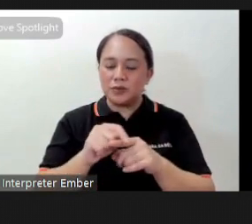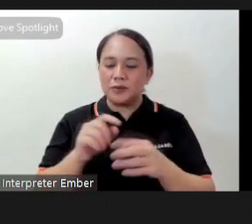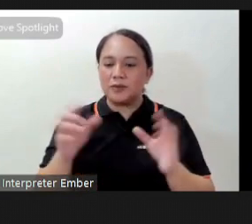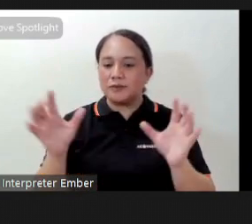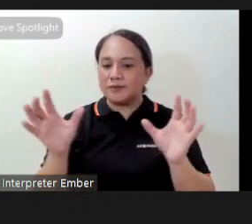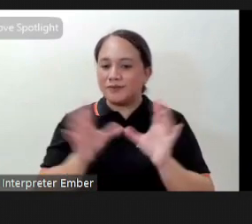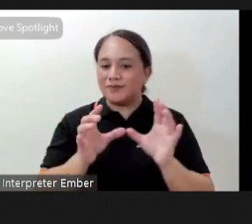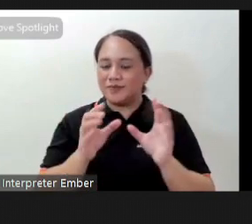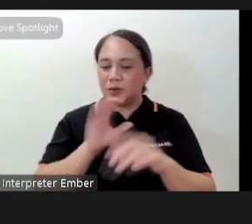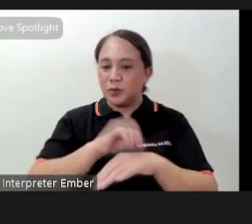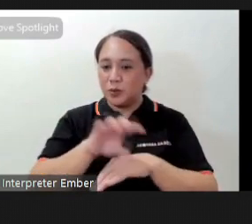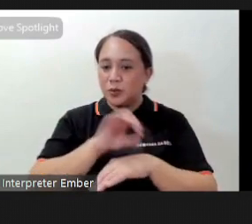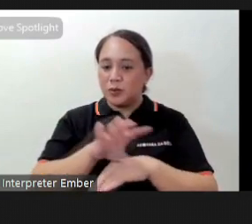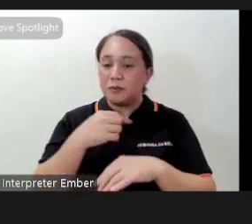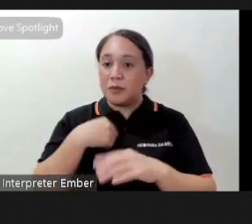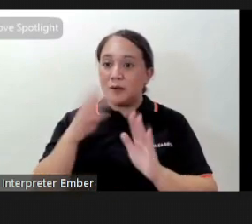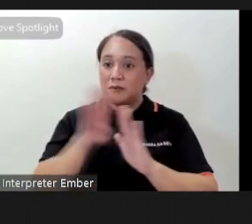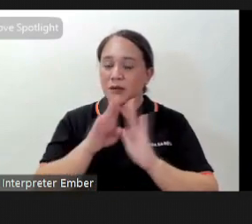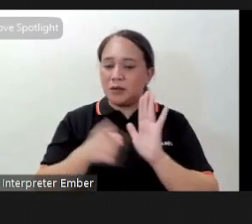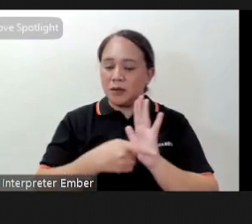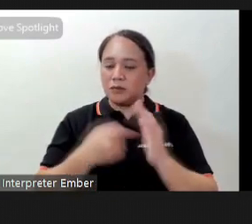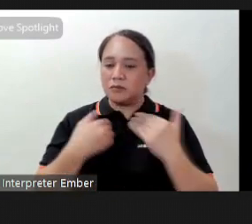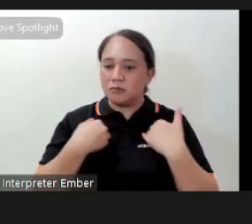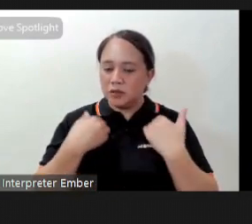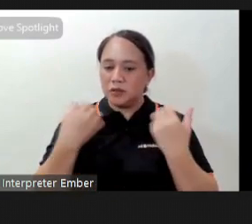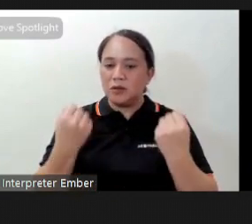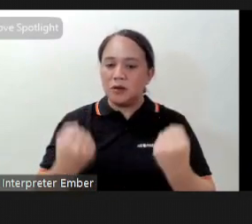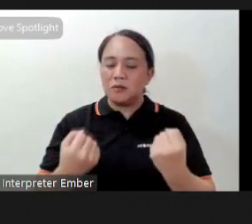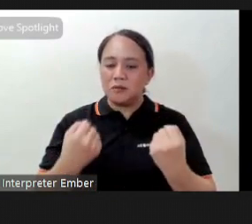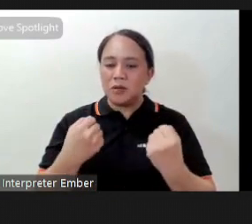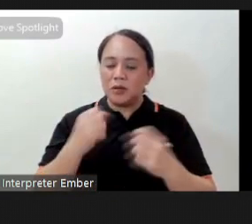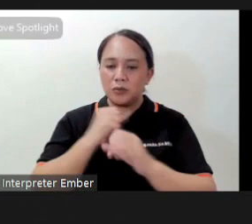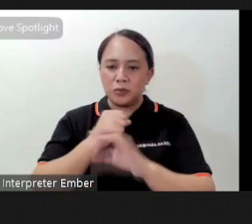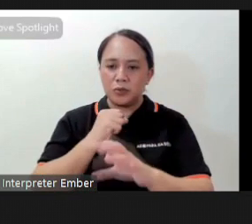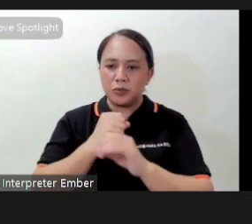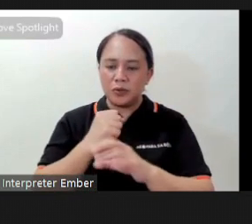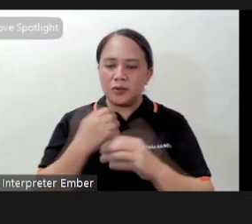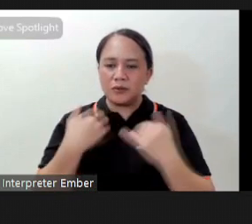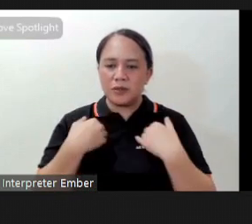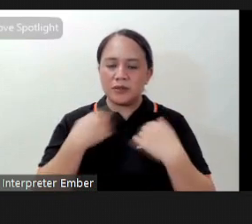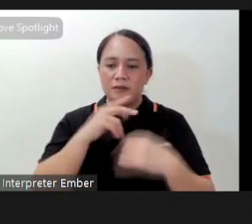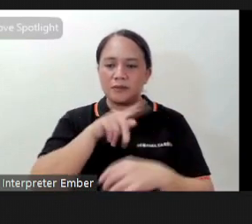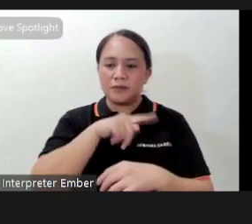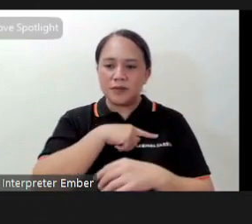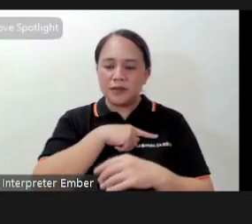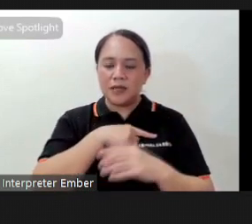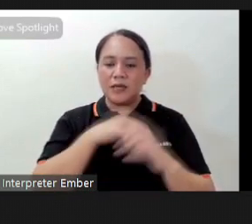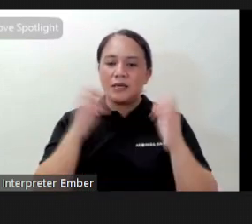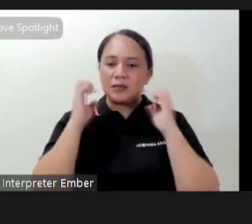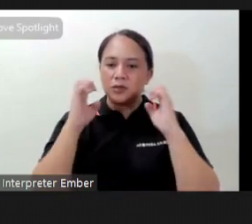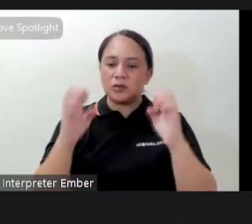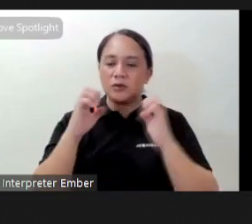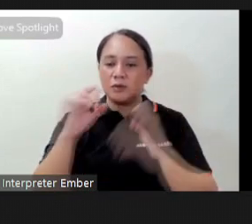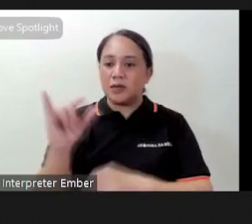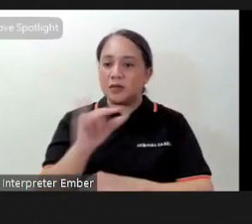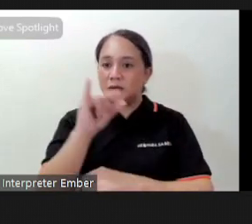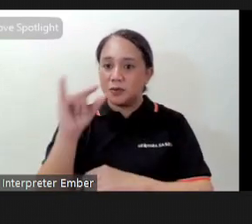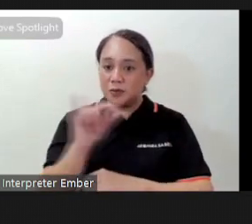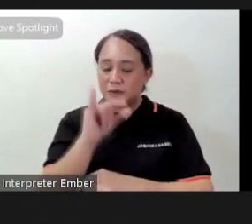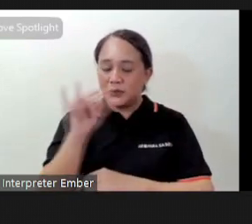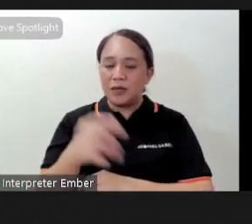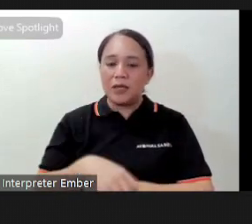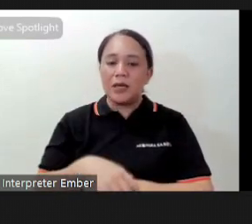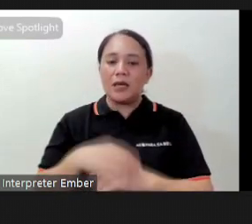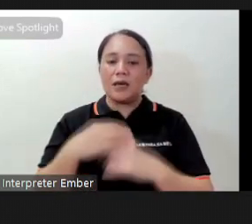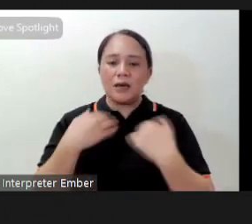because of my fitness background I became lifestyle advocate and I personally share exercises and routines on my Instagram page and during